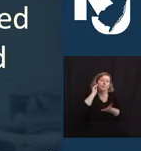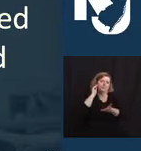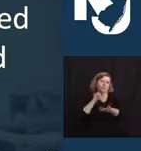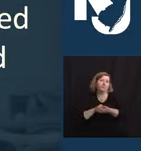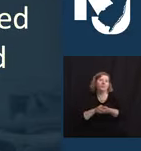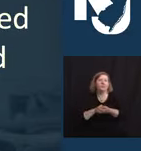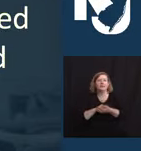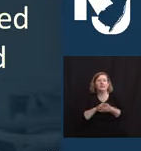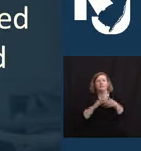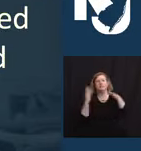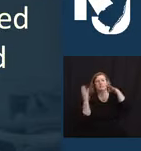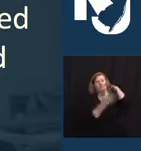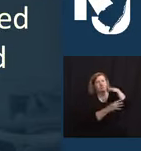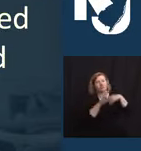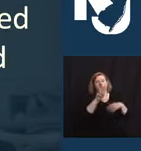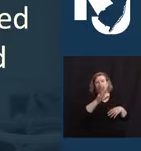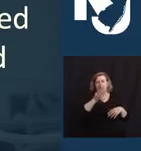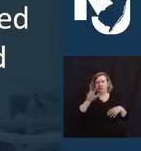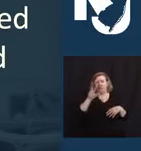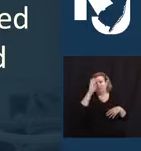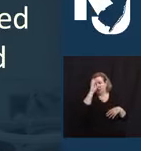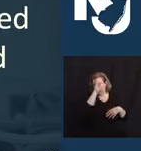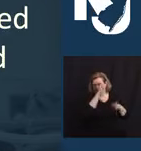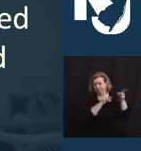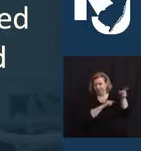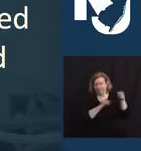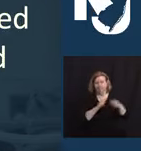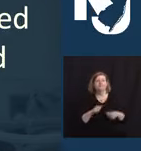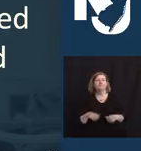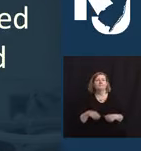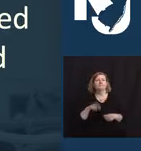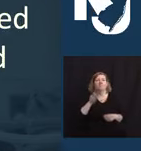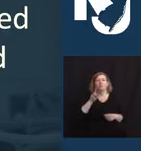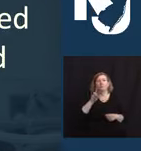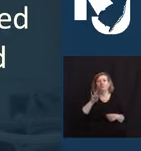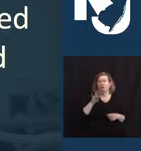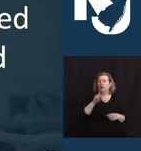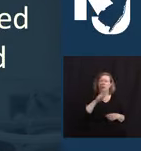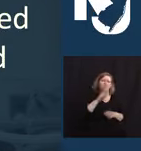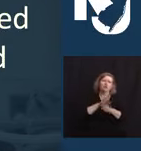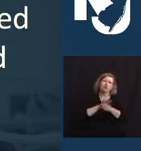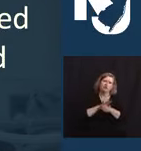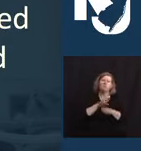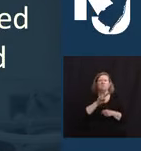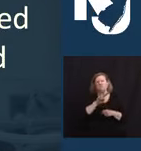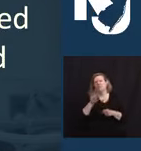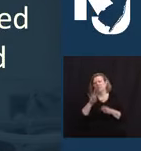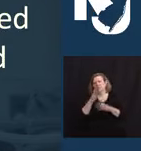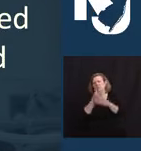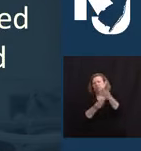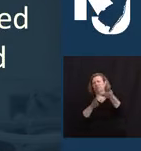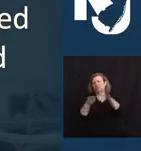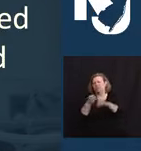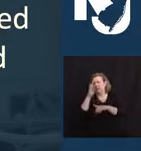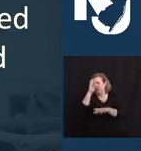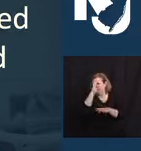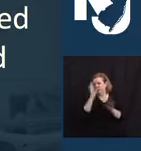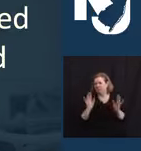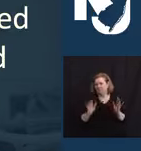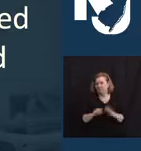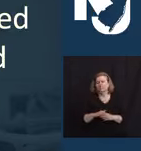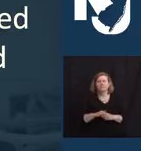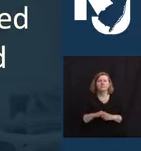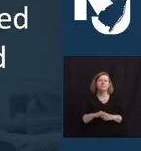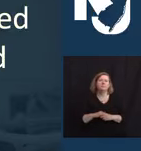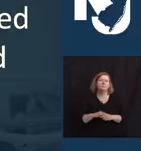233 patients were admitted in our hospitals. These are not confirmed. Reported 24 in-hospital deaths.